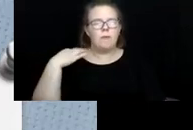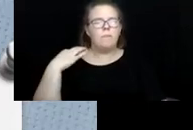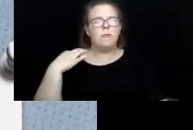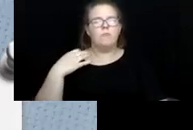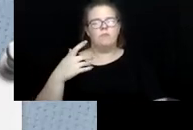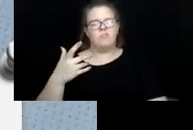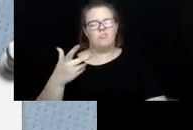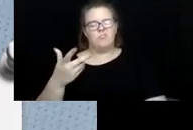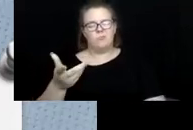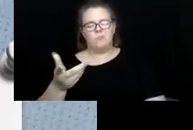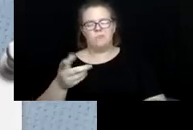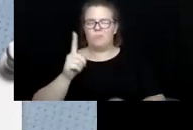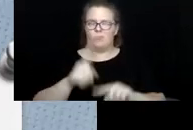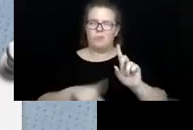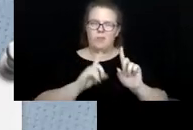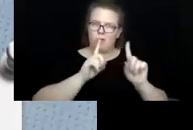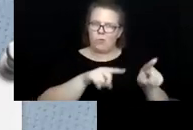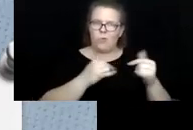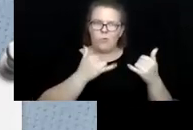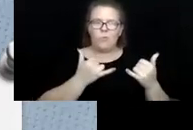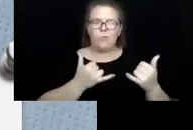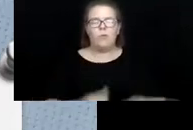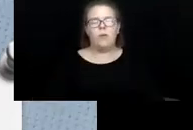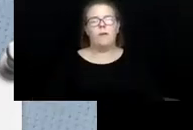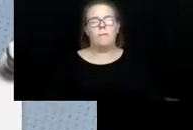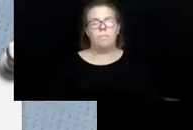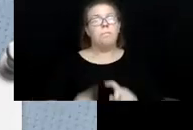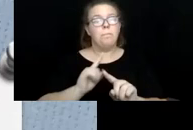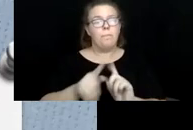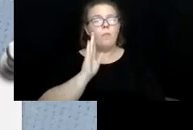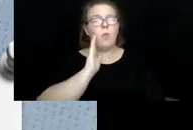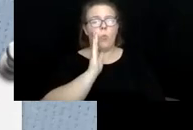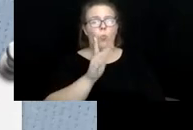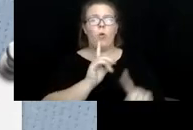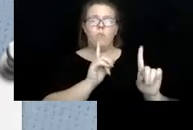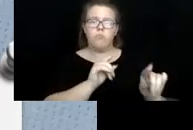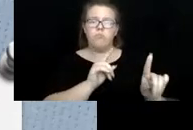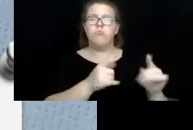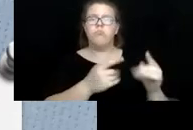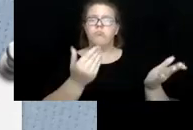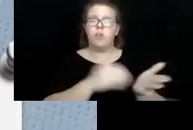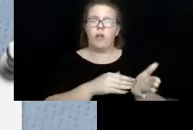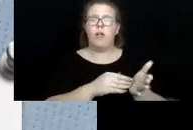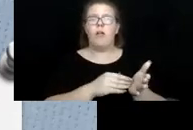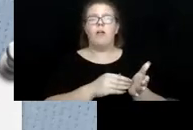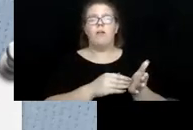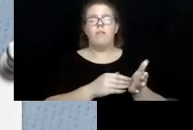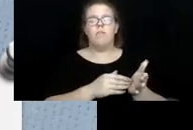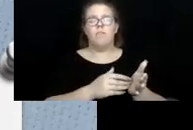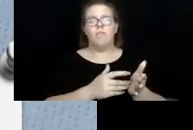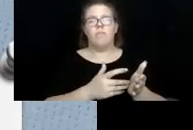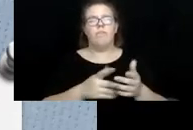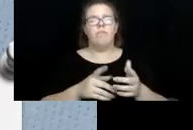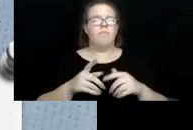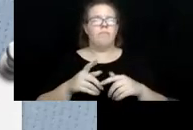not able to make those home visits right now, but we will be resuming them in partnership with the Department of Social Services, Economic